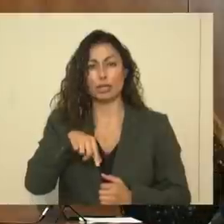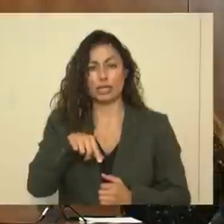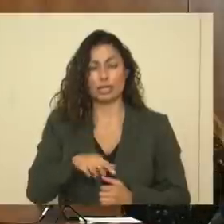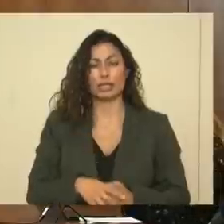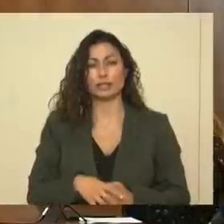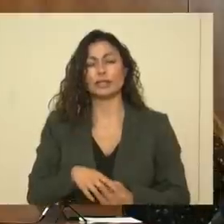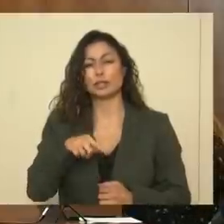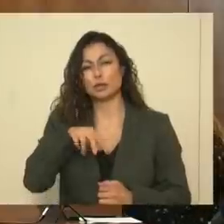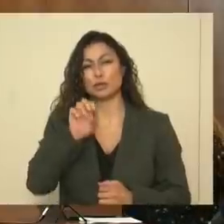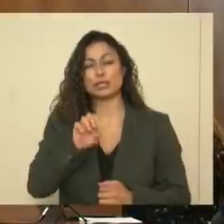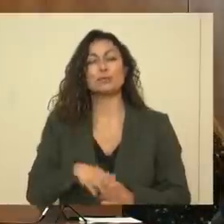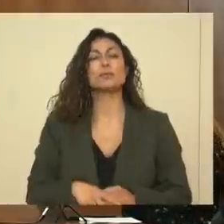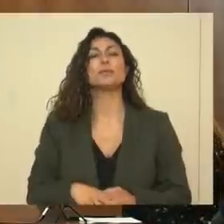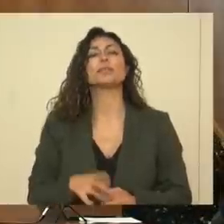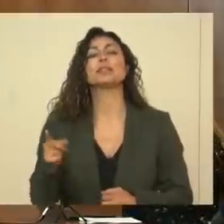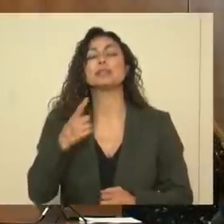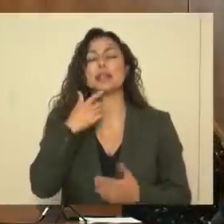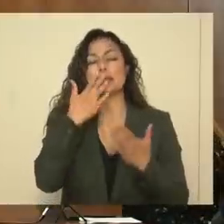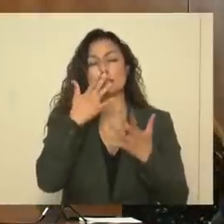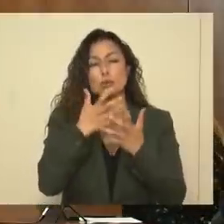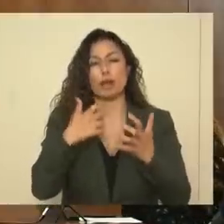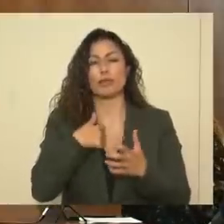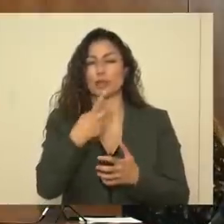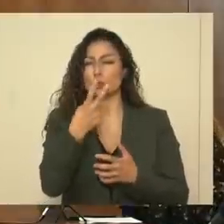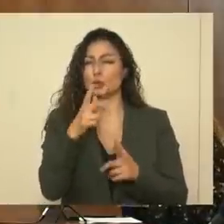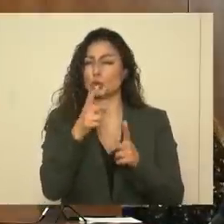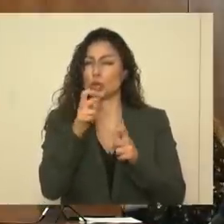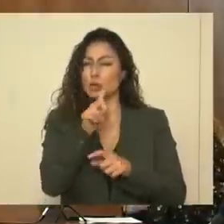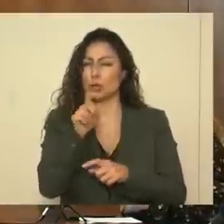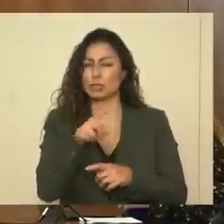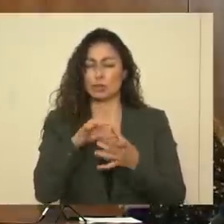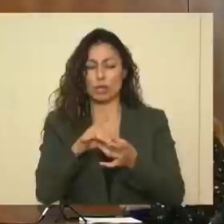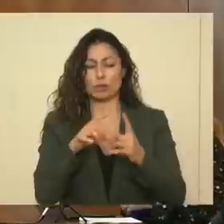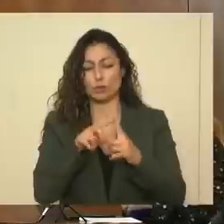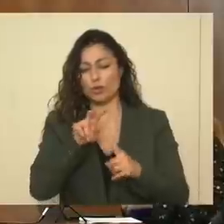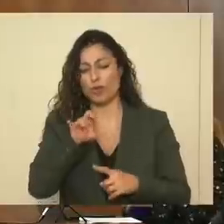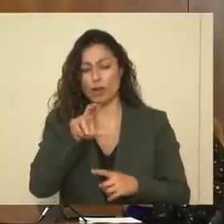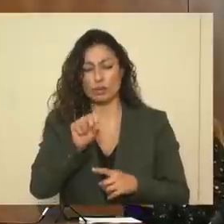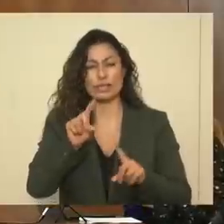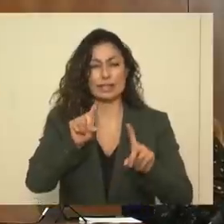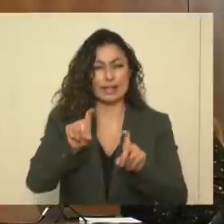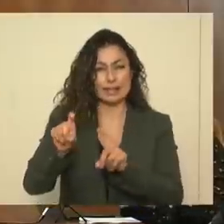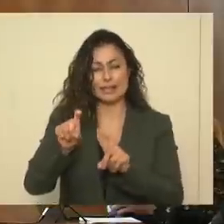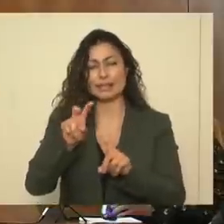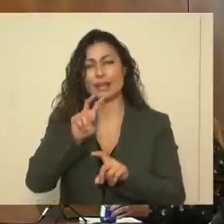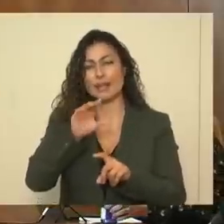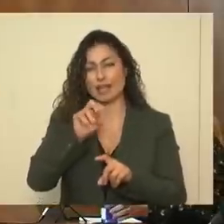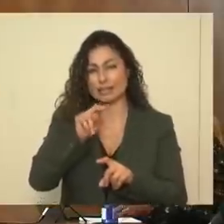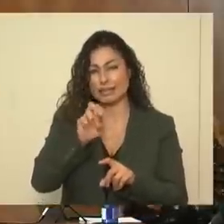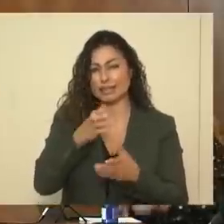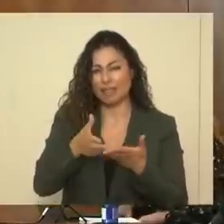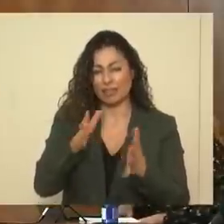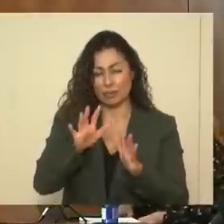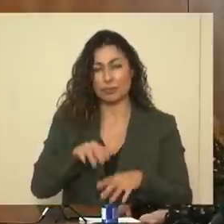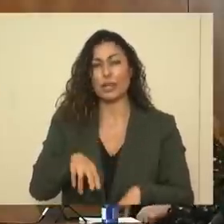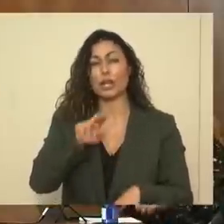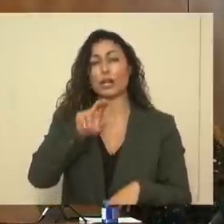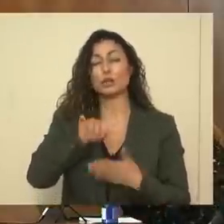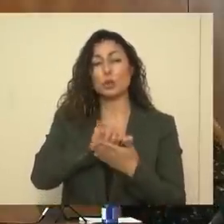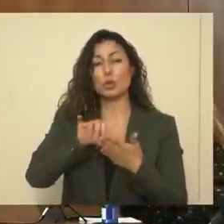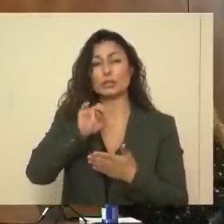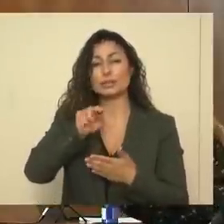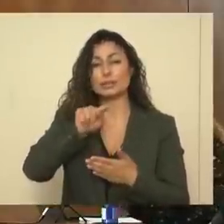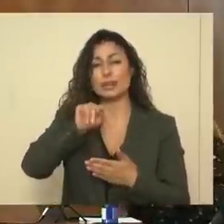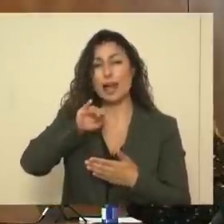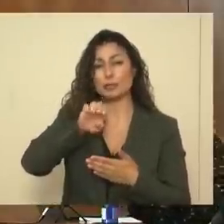Thank you very much. I had two quick questions related to virus kind of testing vaccine stuff. One of them, the New York Times published